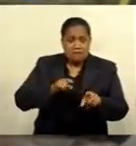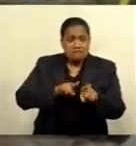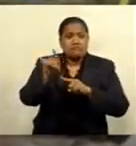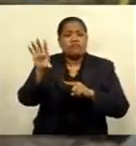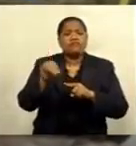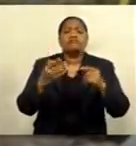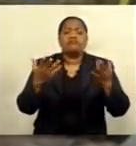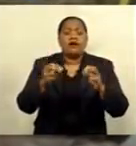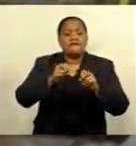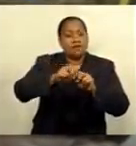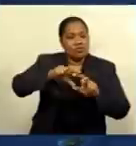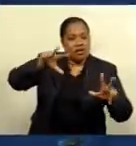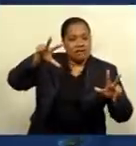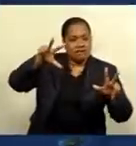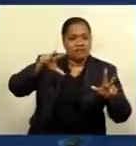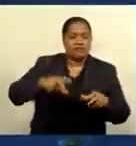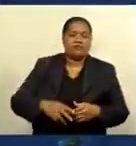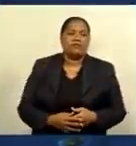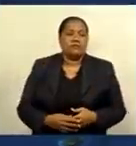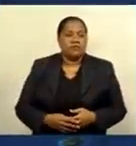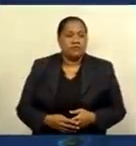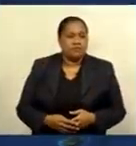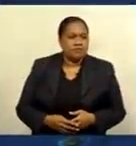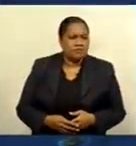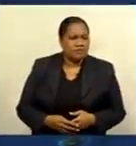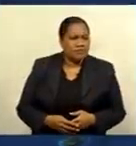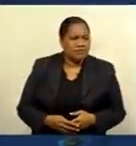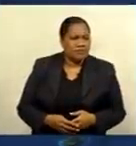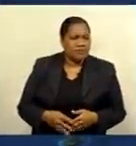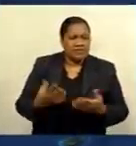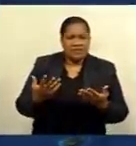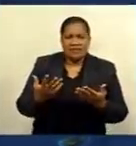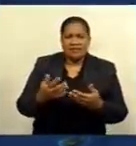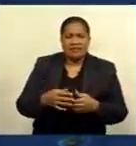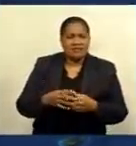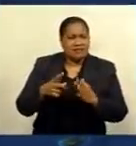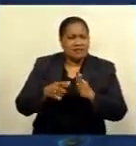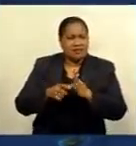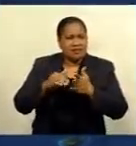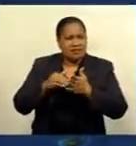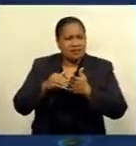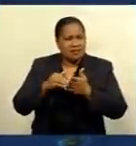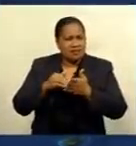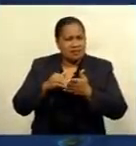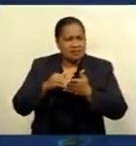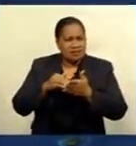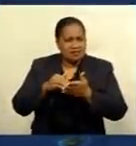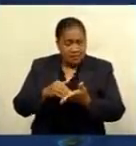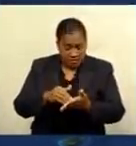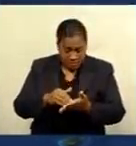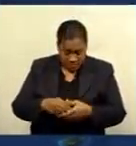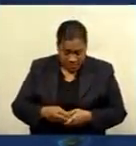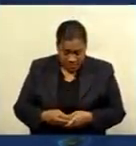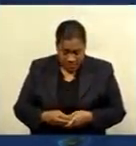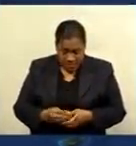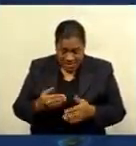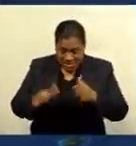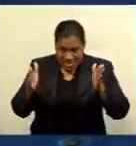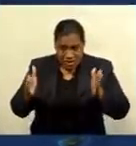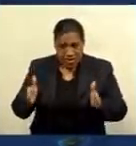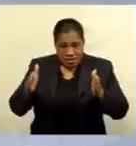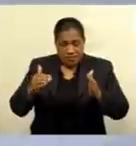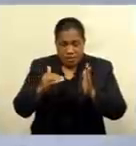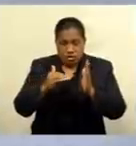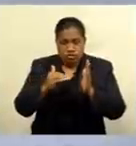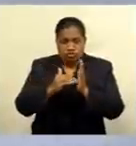Essentially the pass allows or tries to help zero to minimal risks in the containment zones within